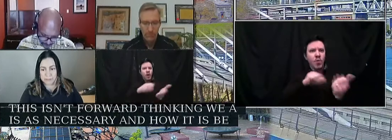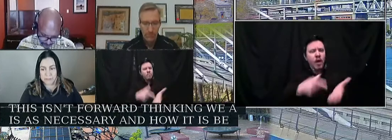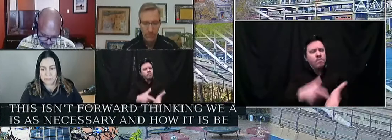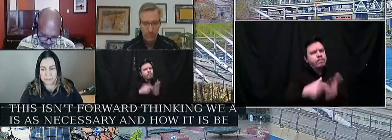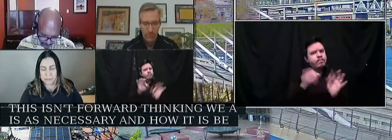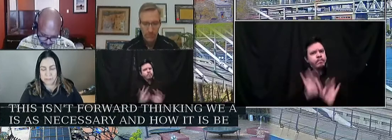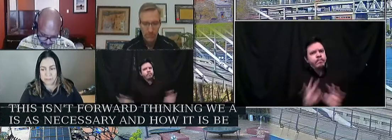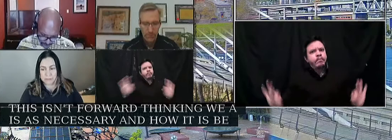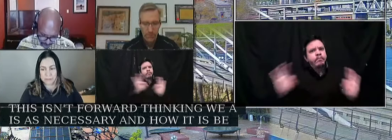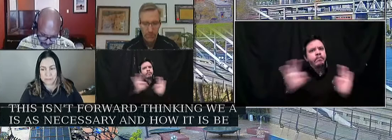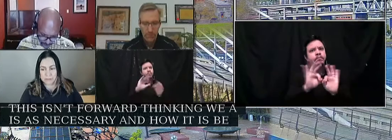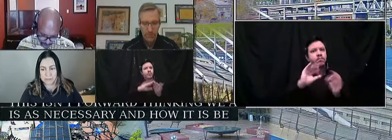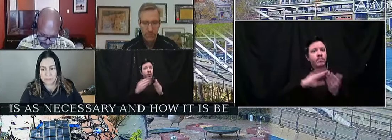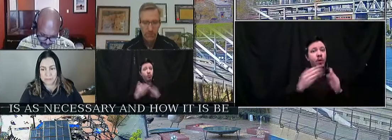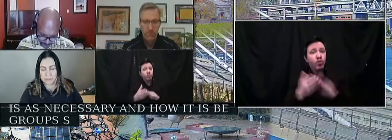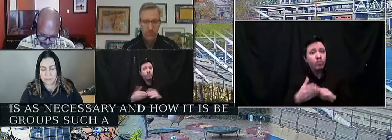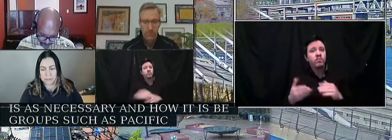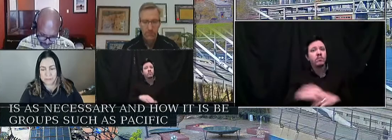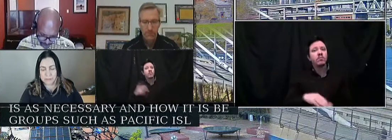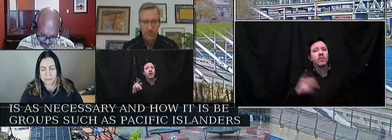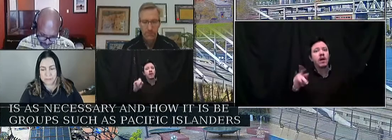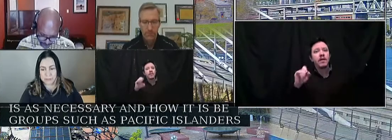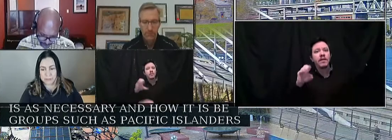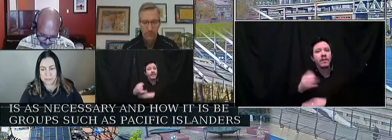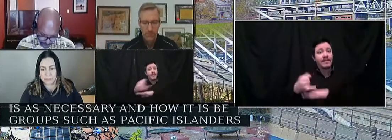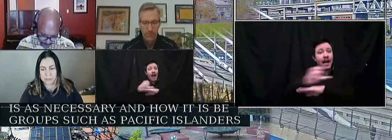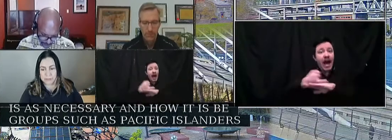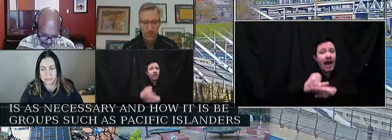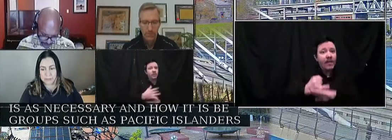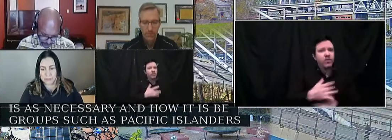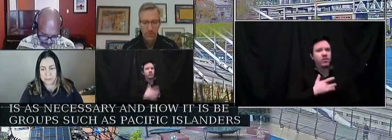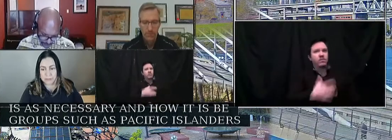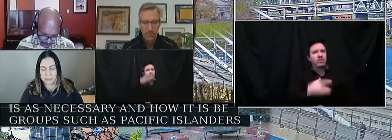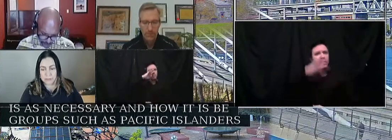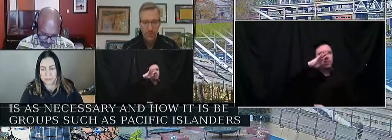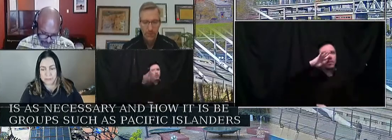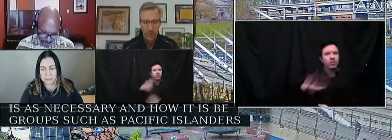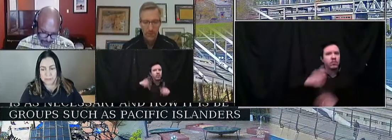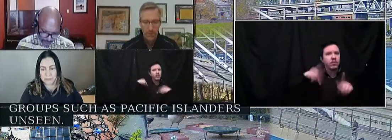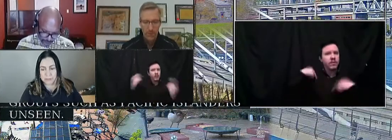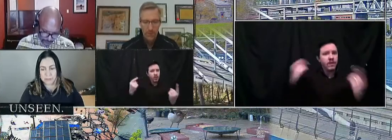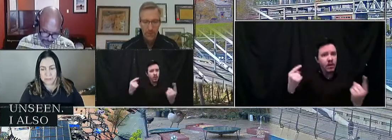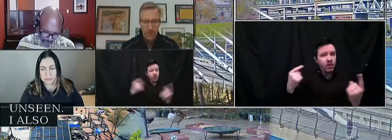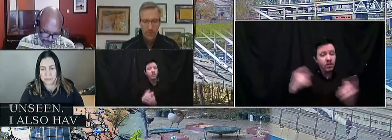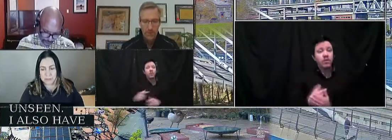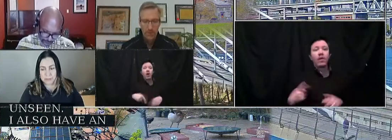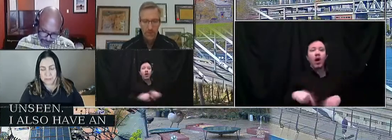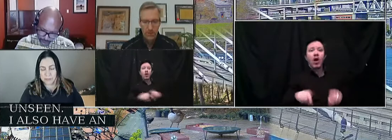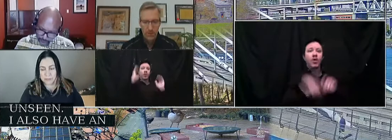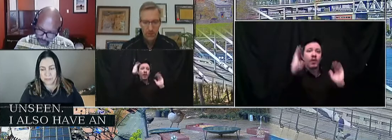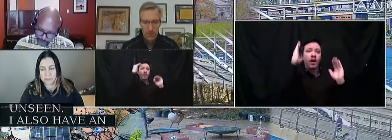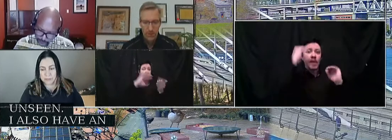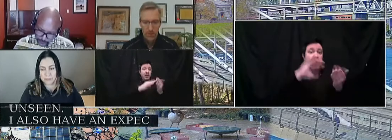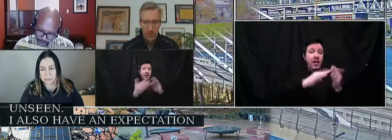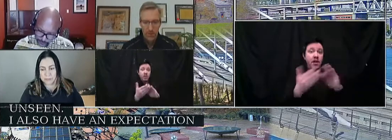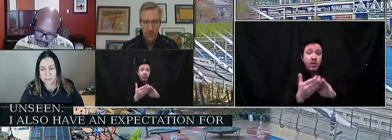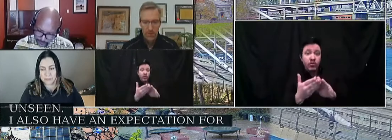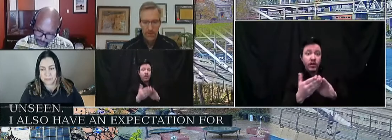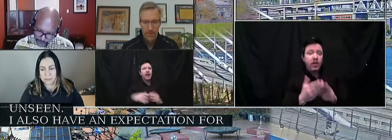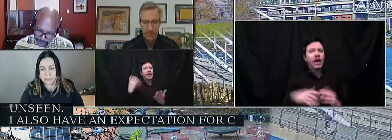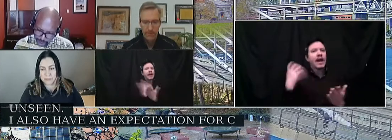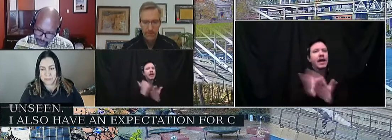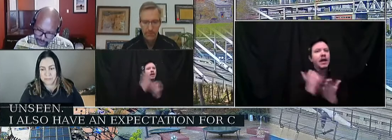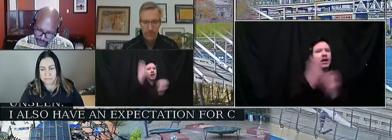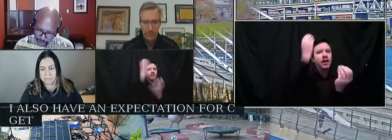as Pacific Islanders who continue to be discounted and unseen. I also have an expectation for community. Get information,